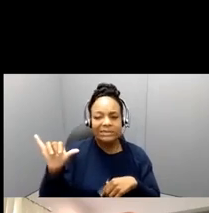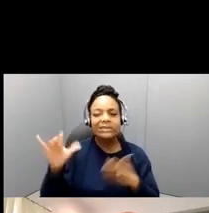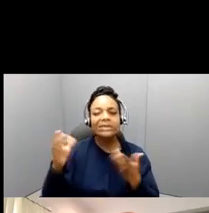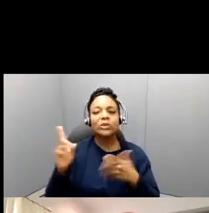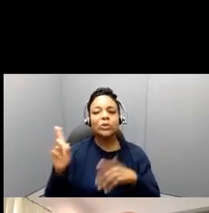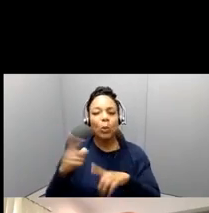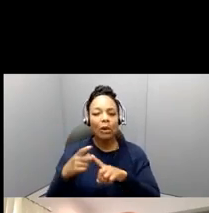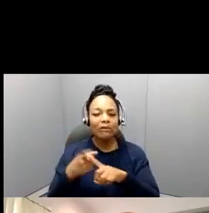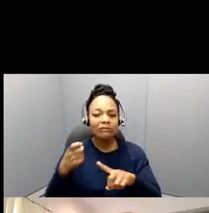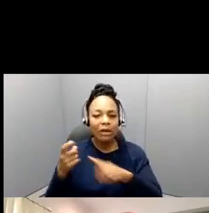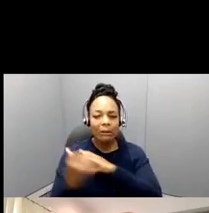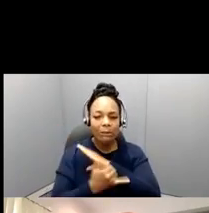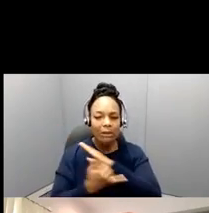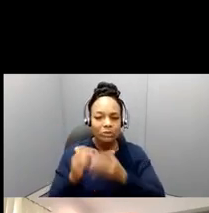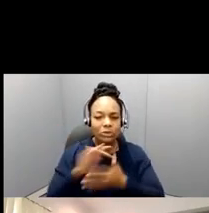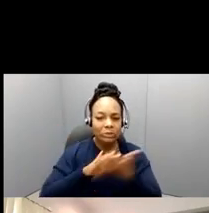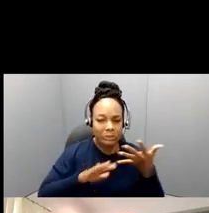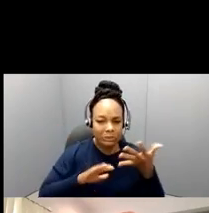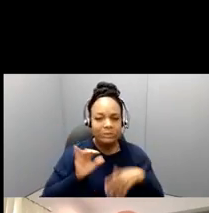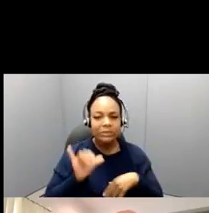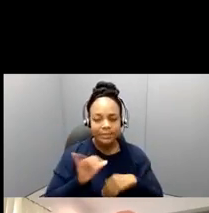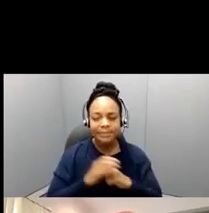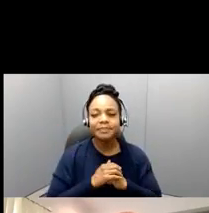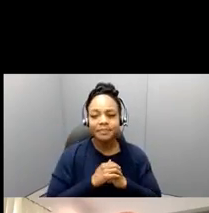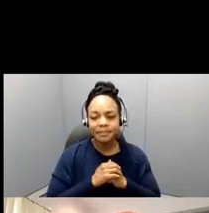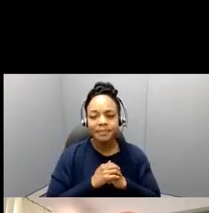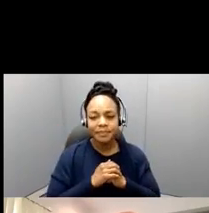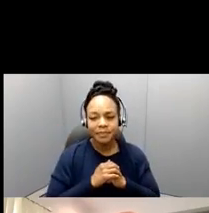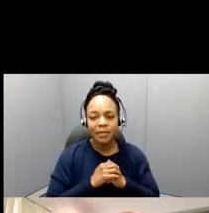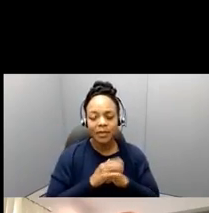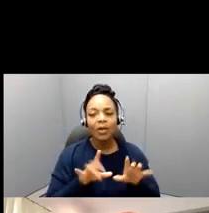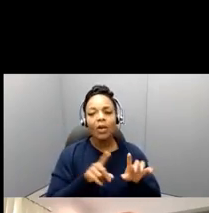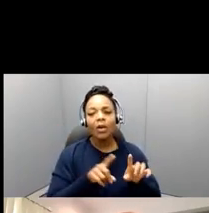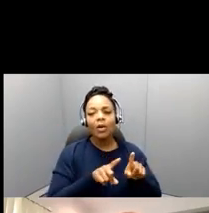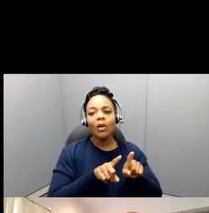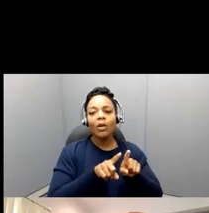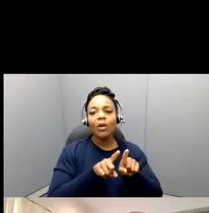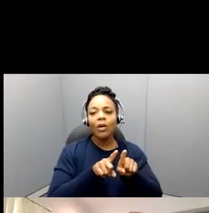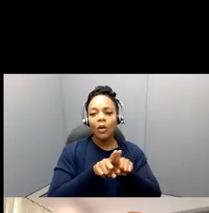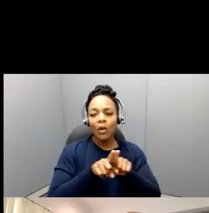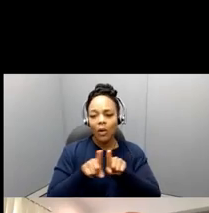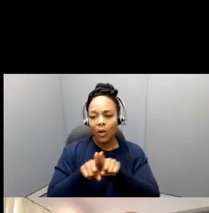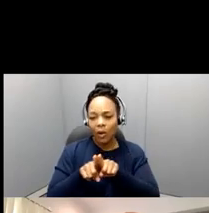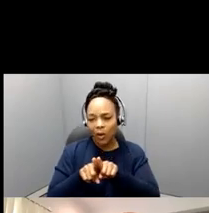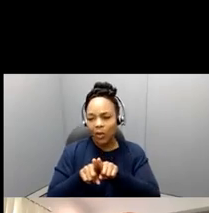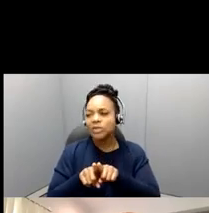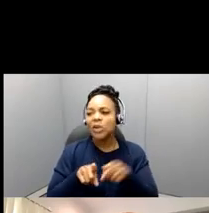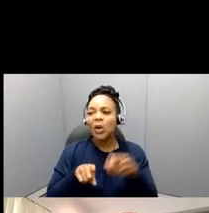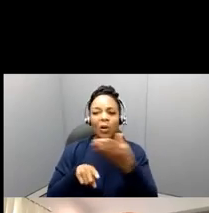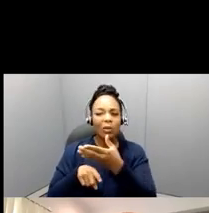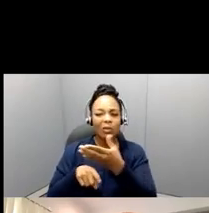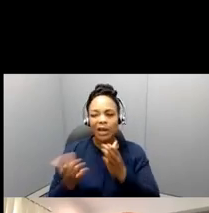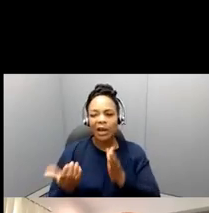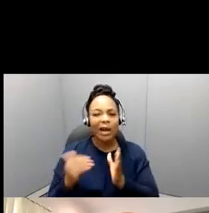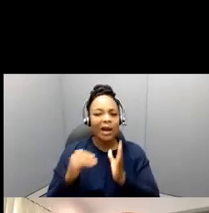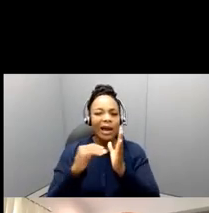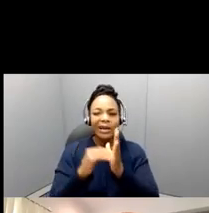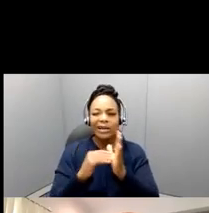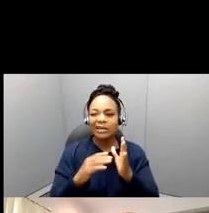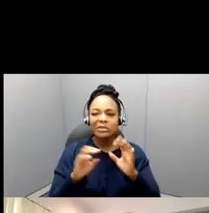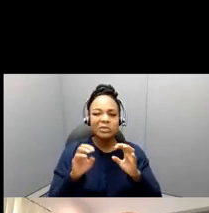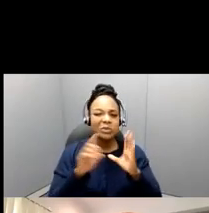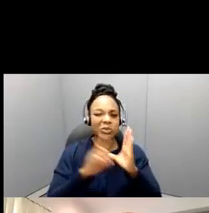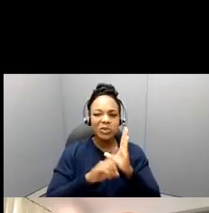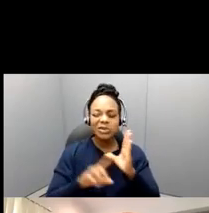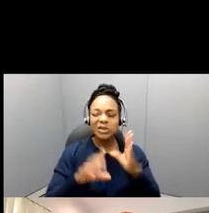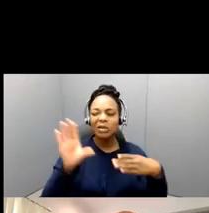policy and the practice relevant, uh, aspects of the research, you know, that's clearly defined. Not necessarily some of the things that